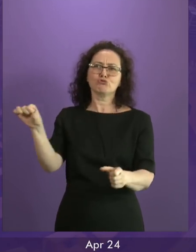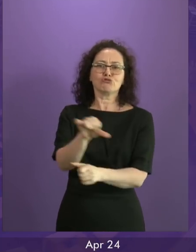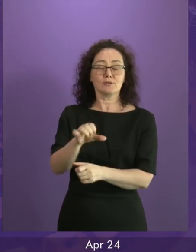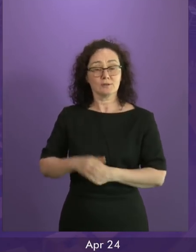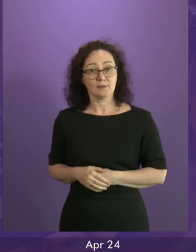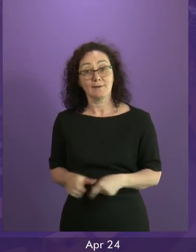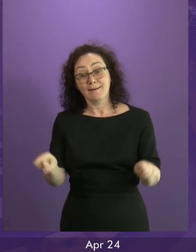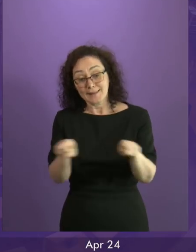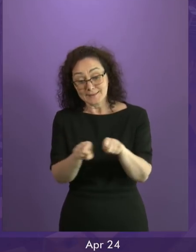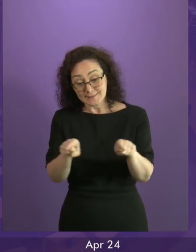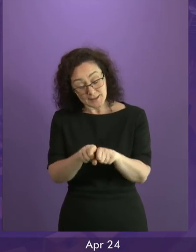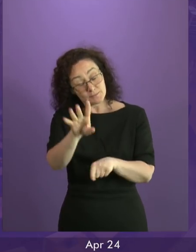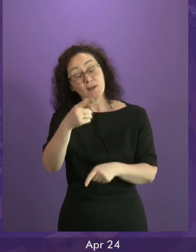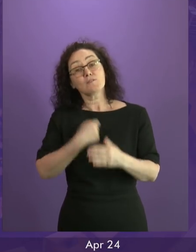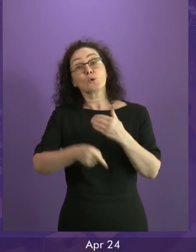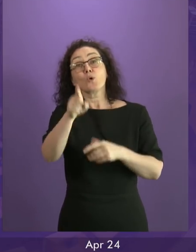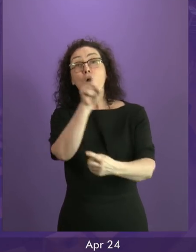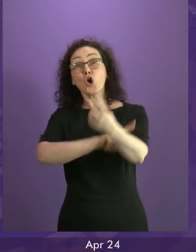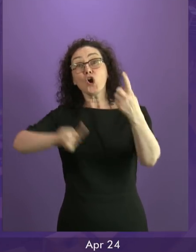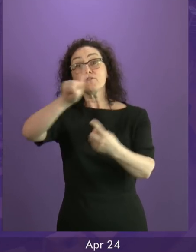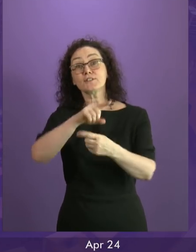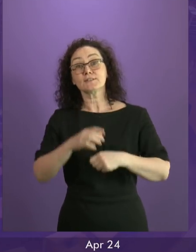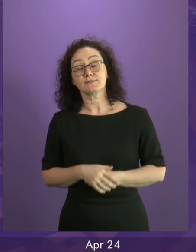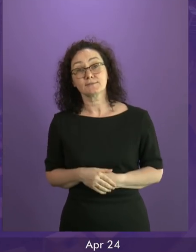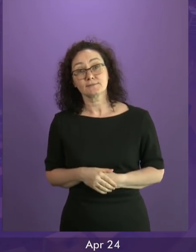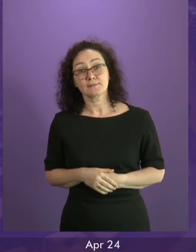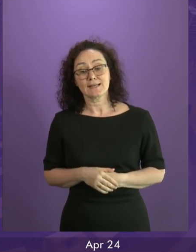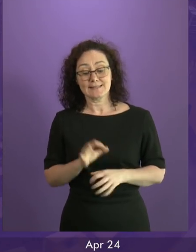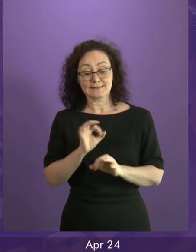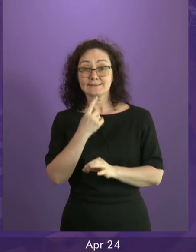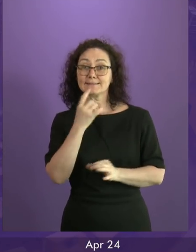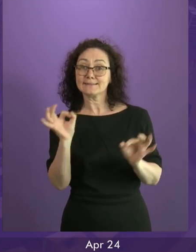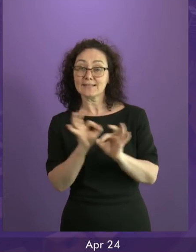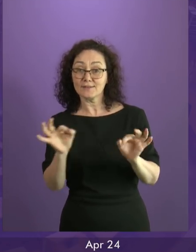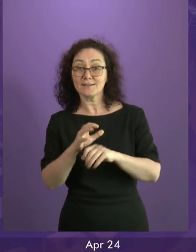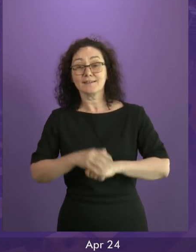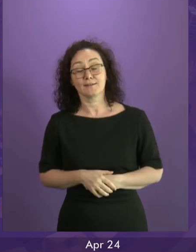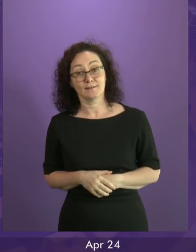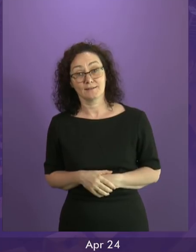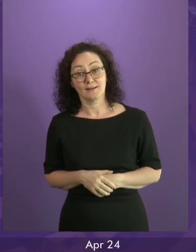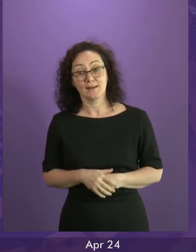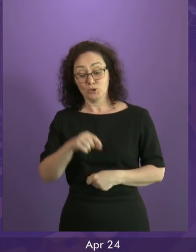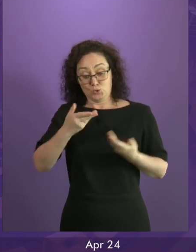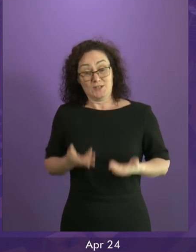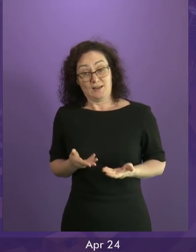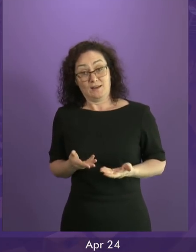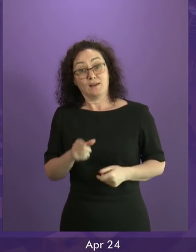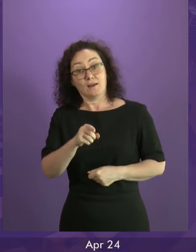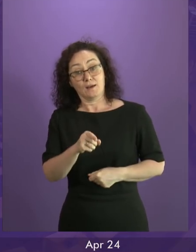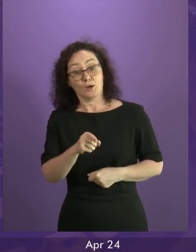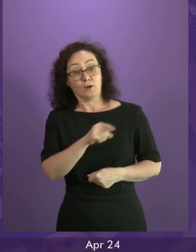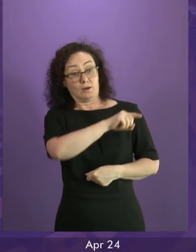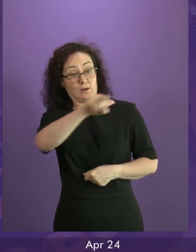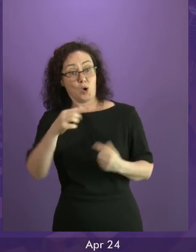said here today to them, the Opposition would have been queuing up to accuse me of disrespecting Parliament. That is